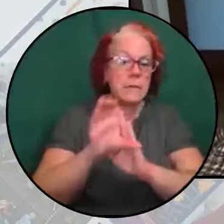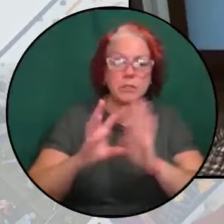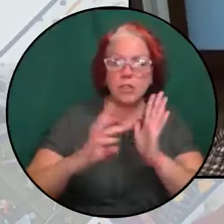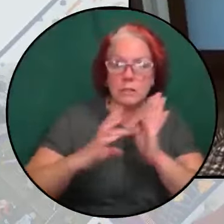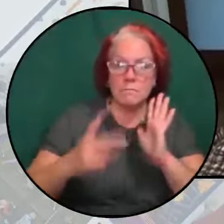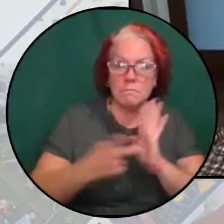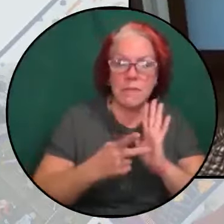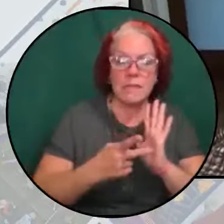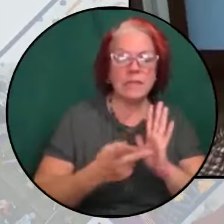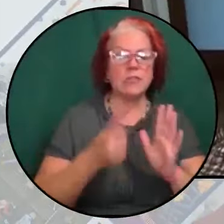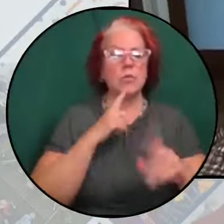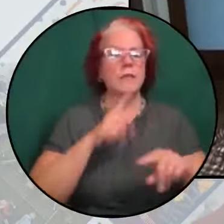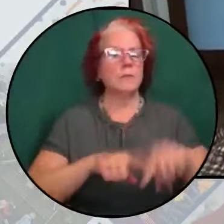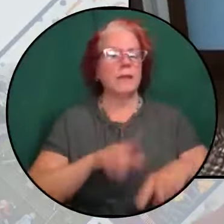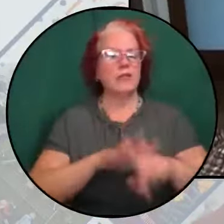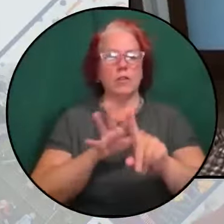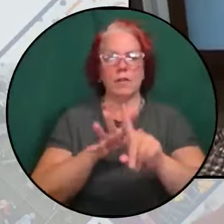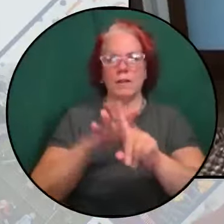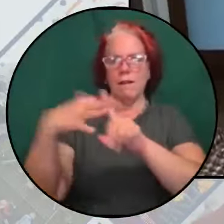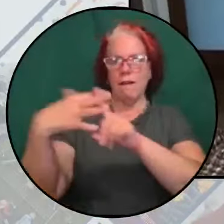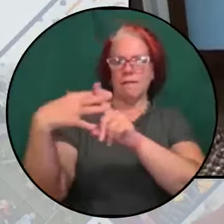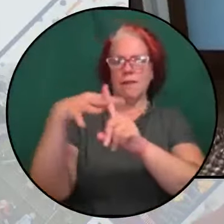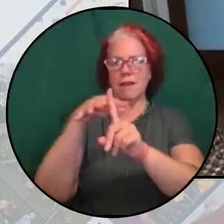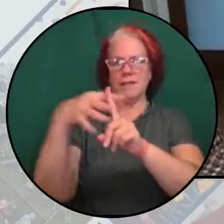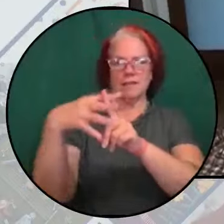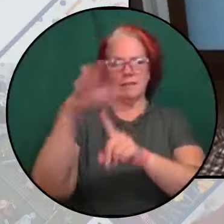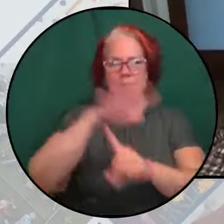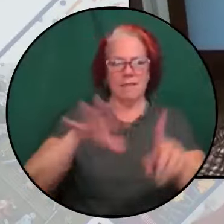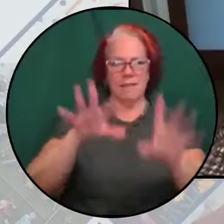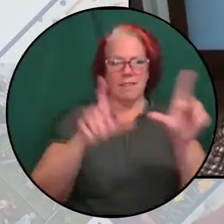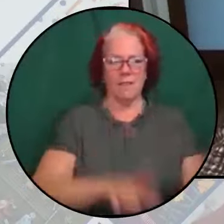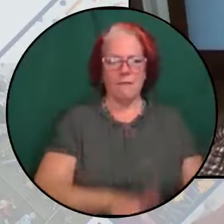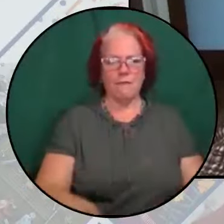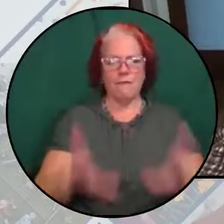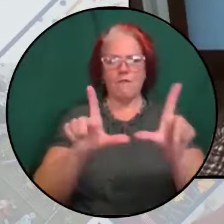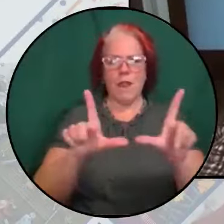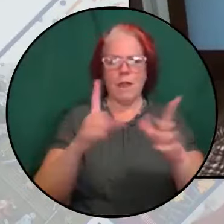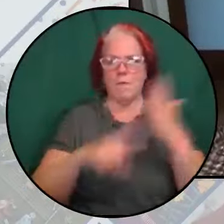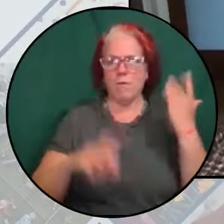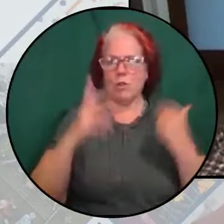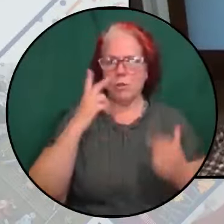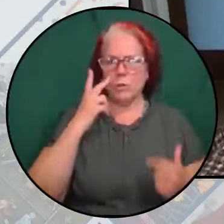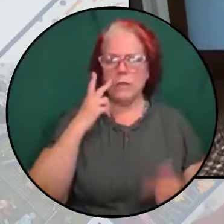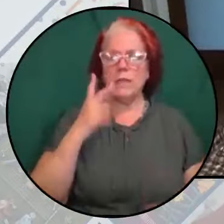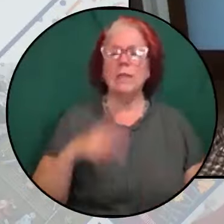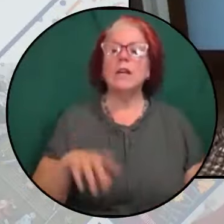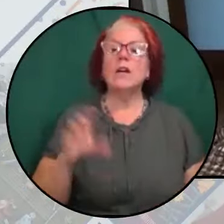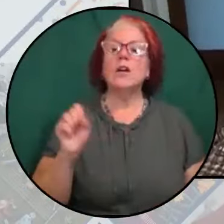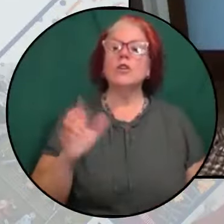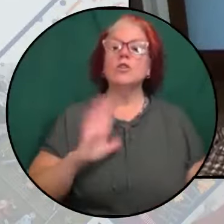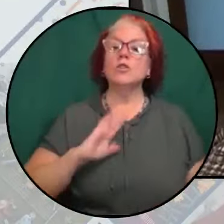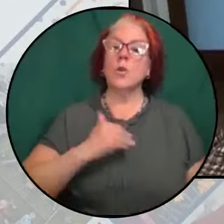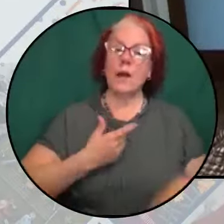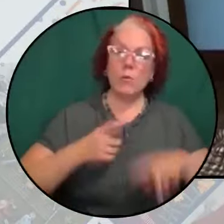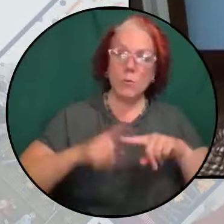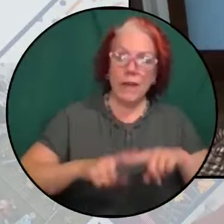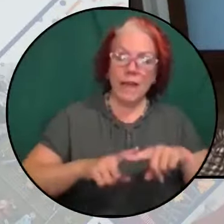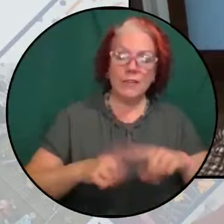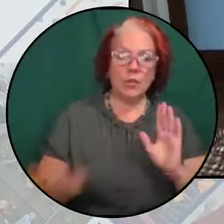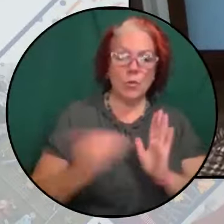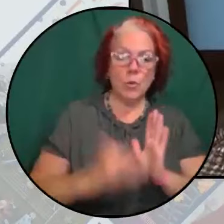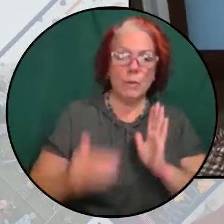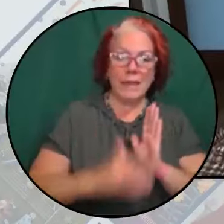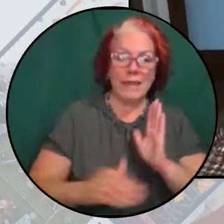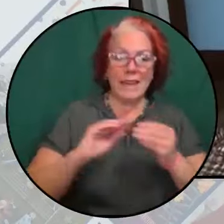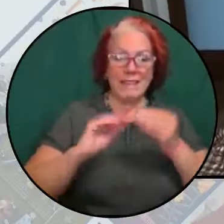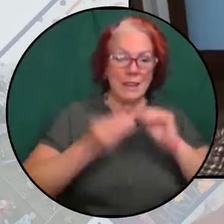on the contextual ideological frame. And so the reliance on repeating the number of